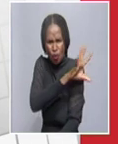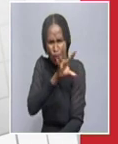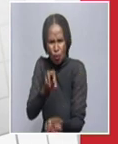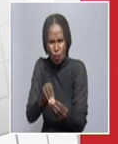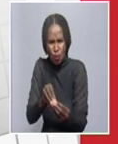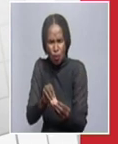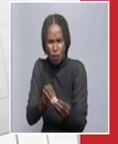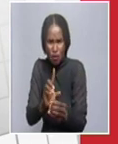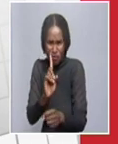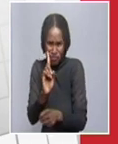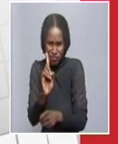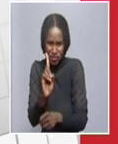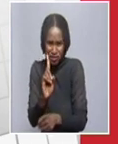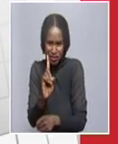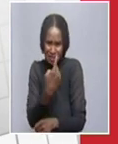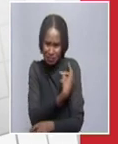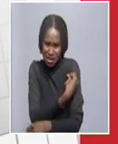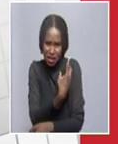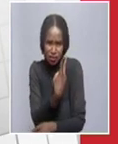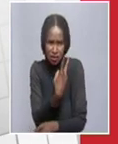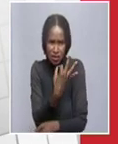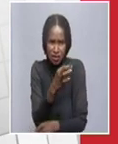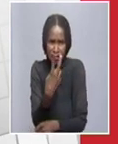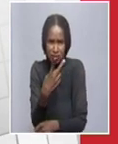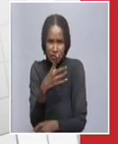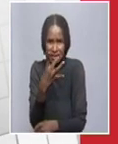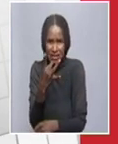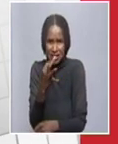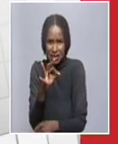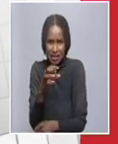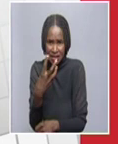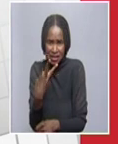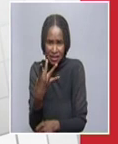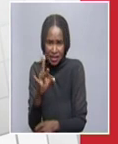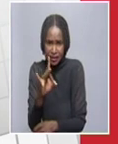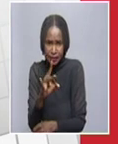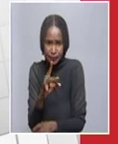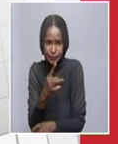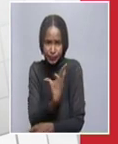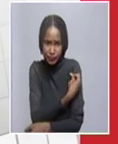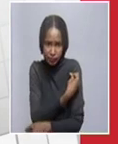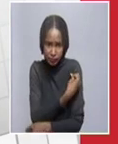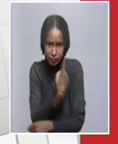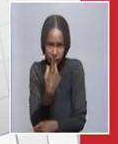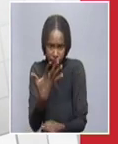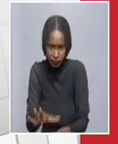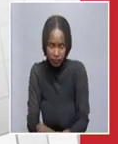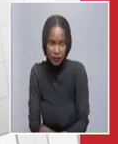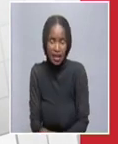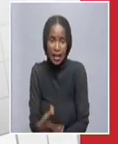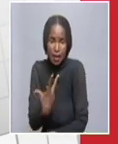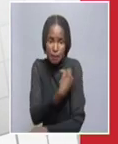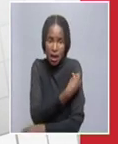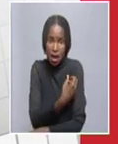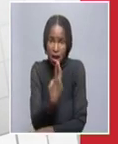292,938. Cumulative COVID-19 vaccine second